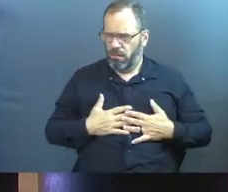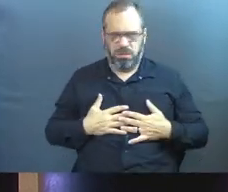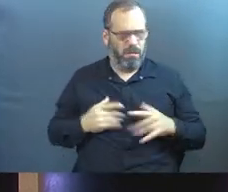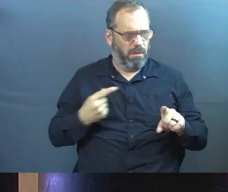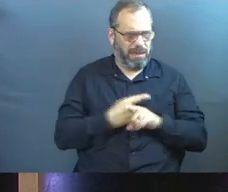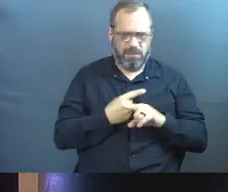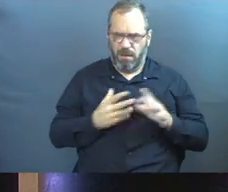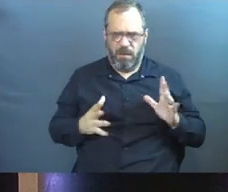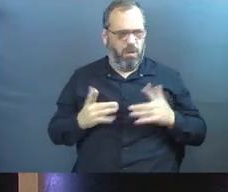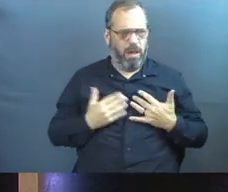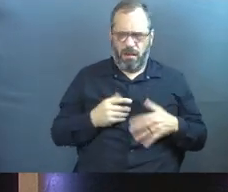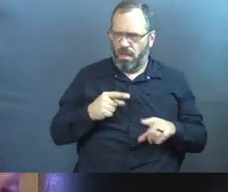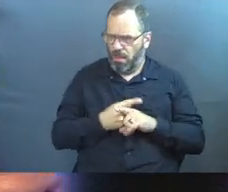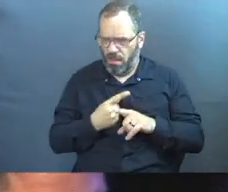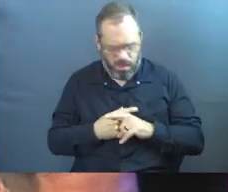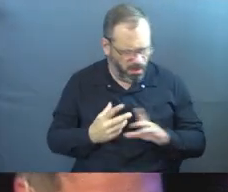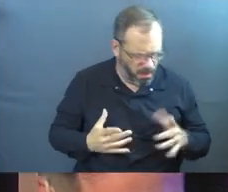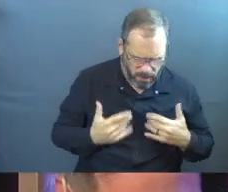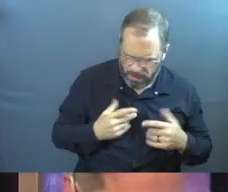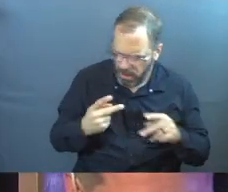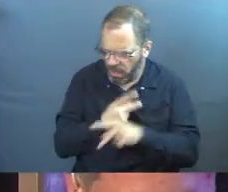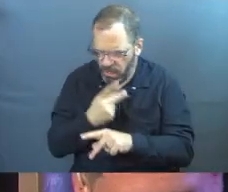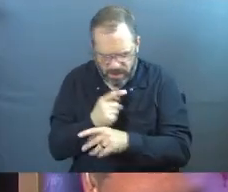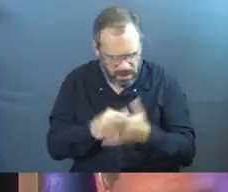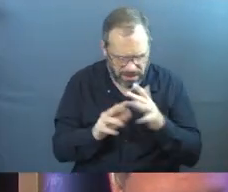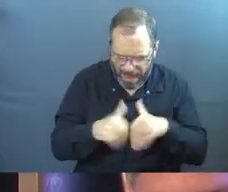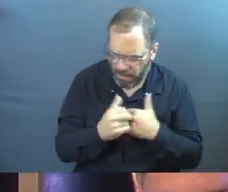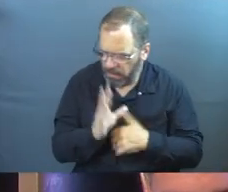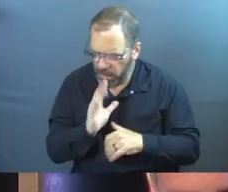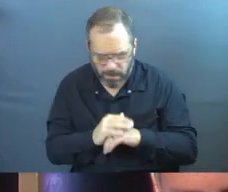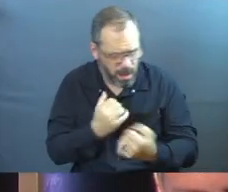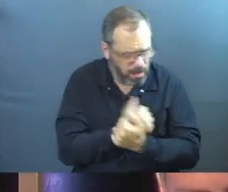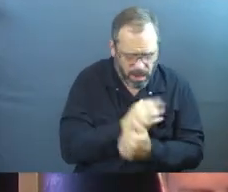psyche. We got to figure this out.